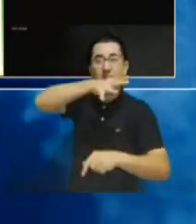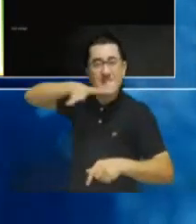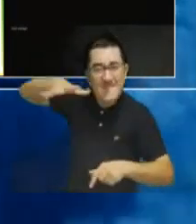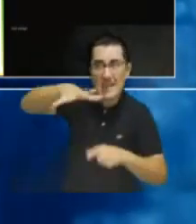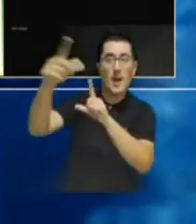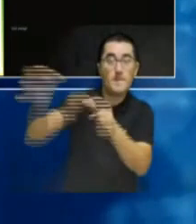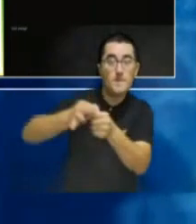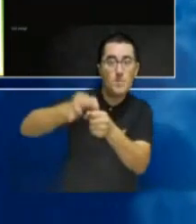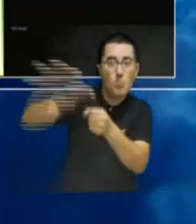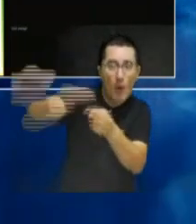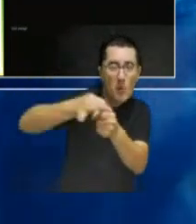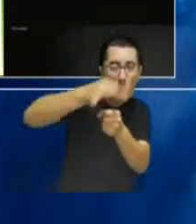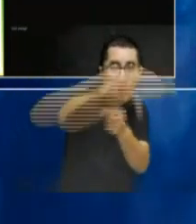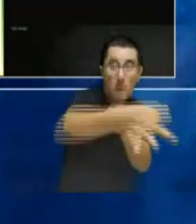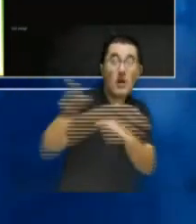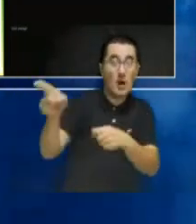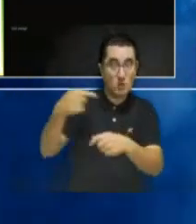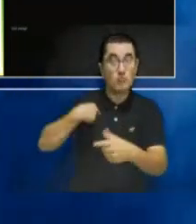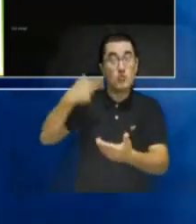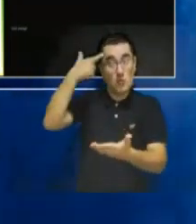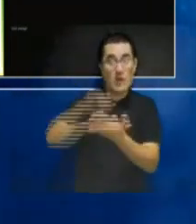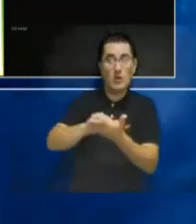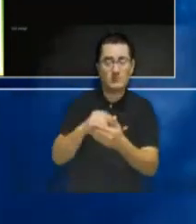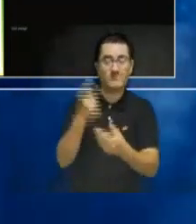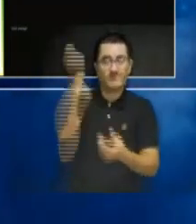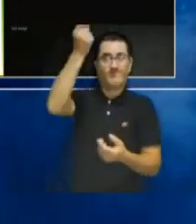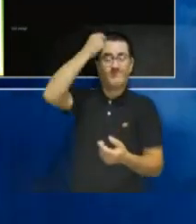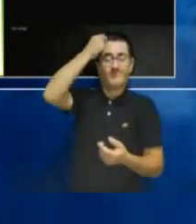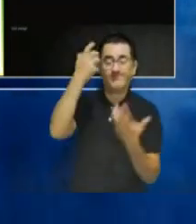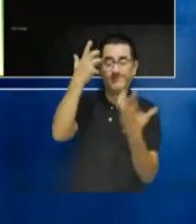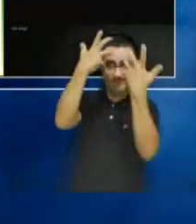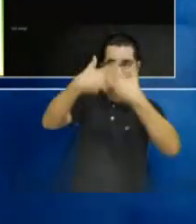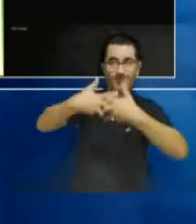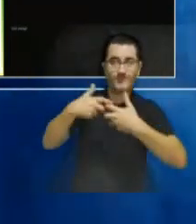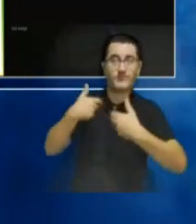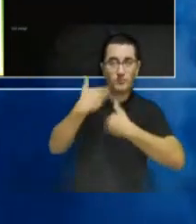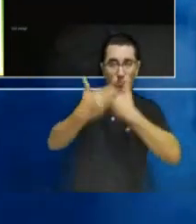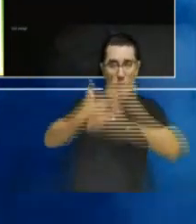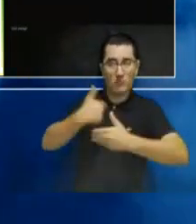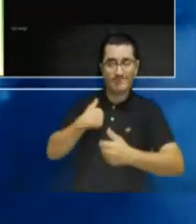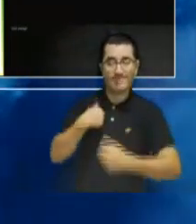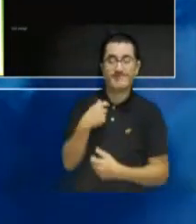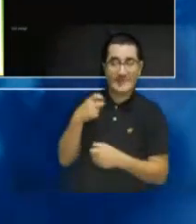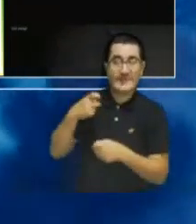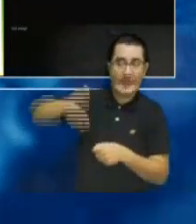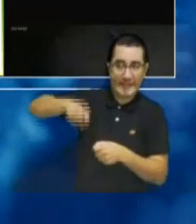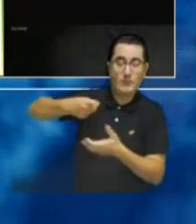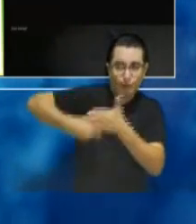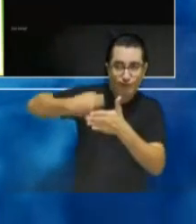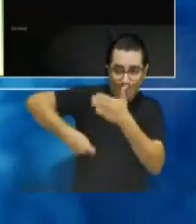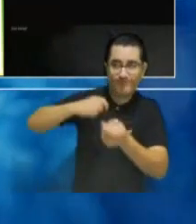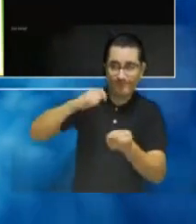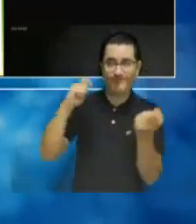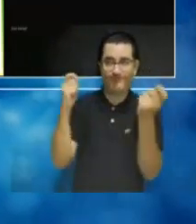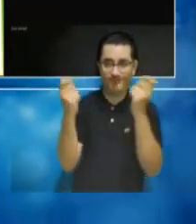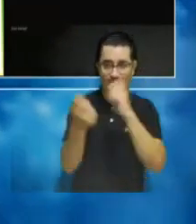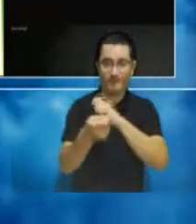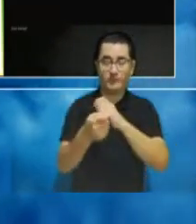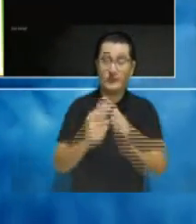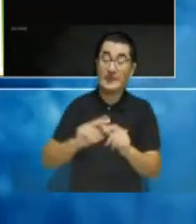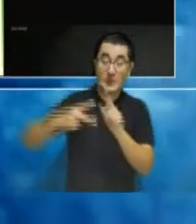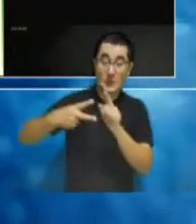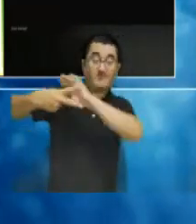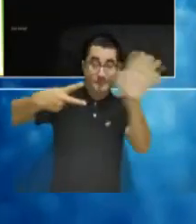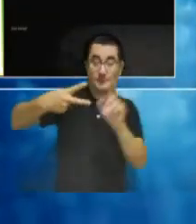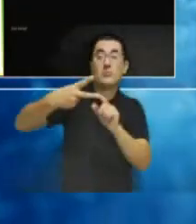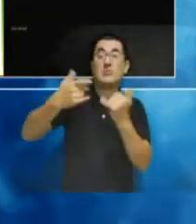only from IDB, but we have to be much aware of it. And we need to go working on that. And what